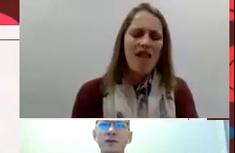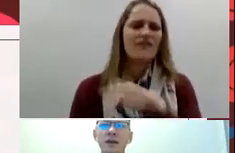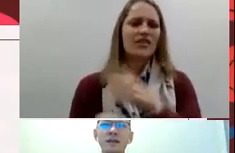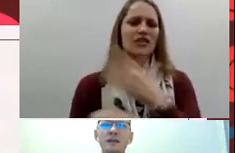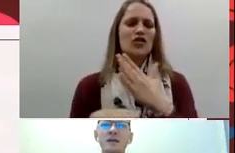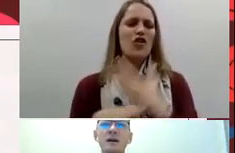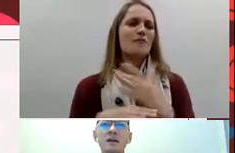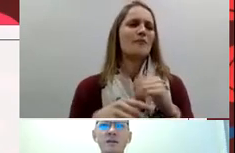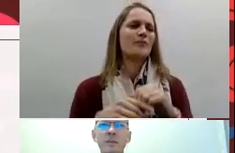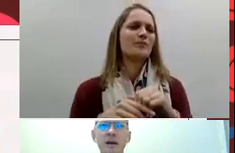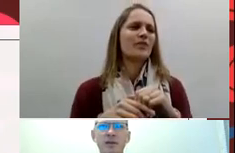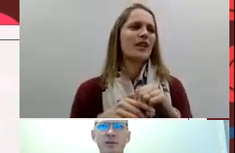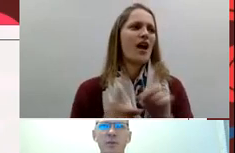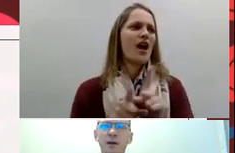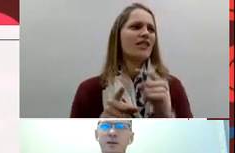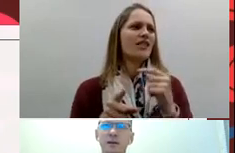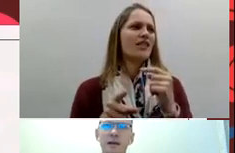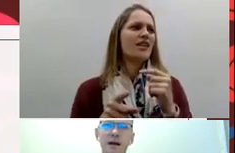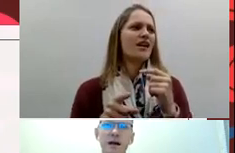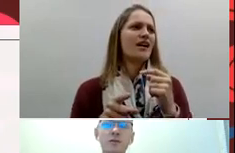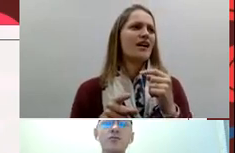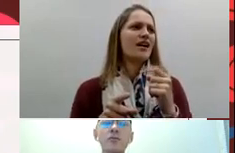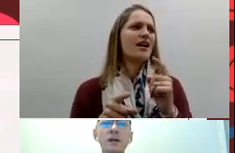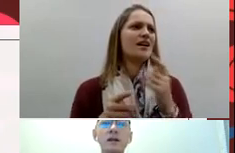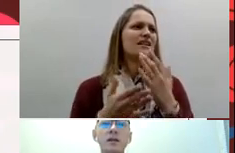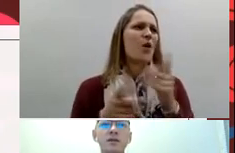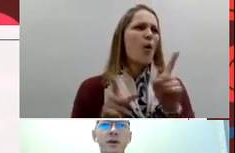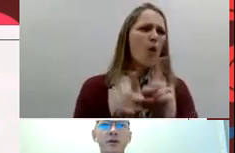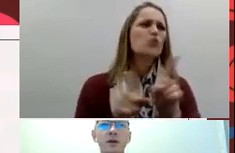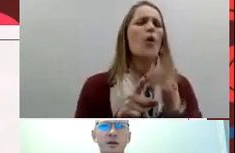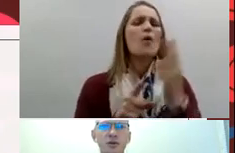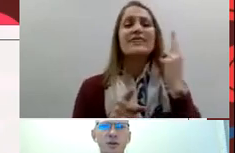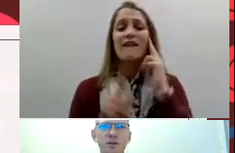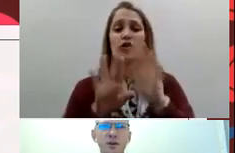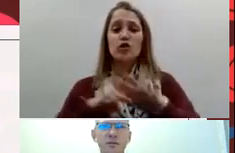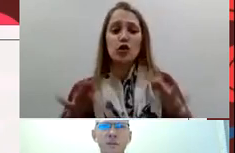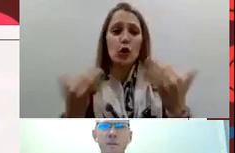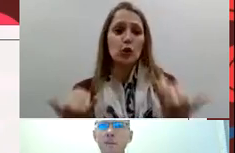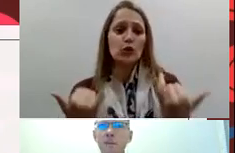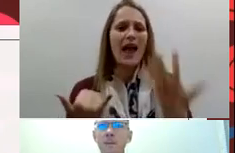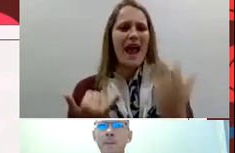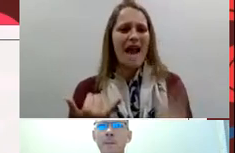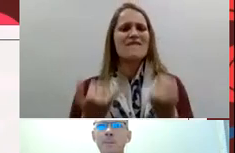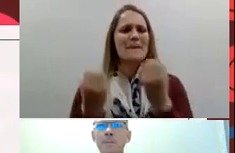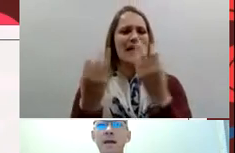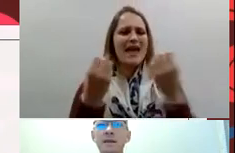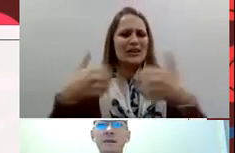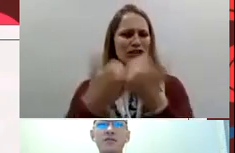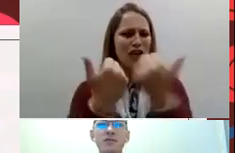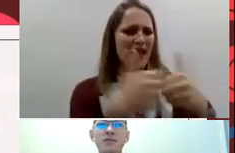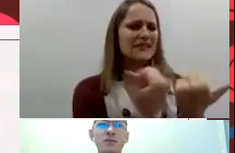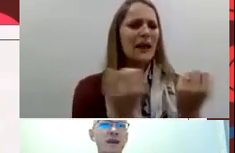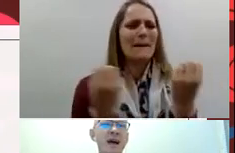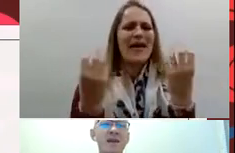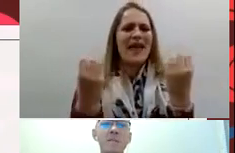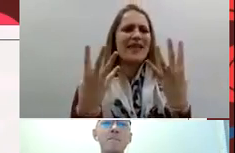children is another passion of mine I really thoroughly enjoyed the job and deaf